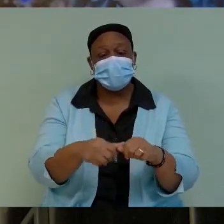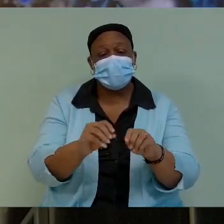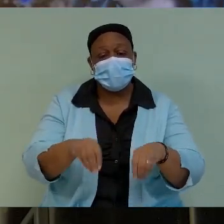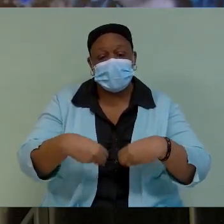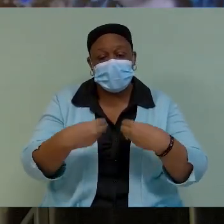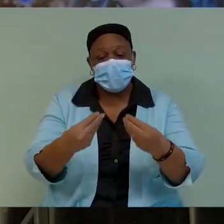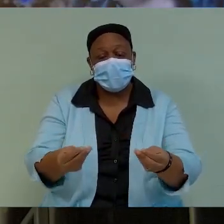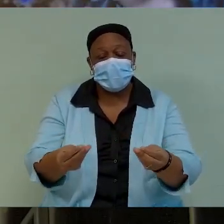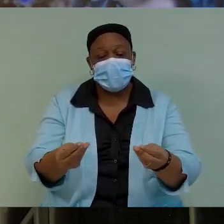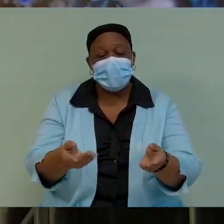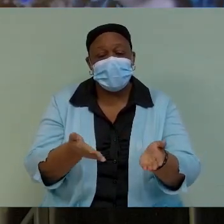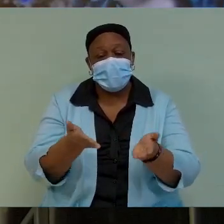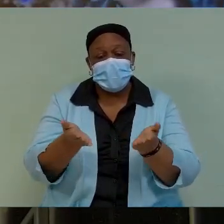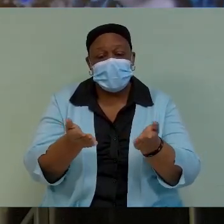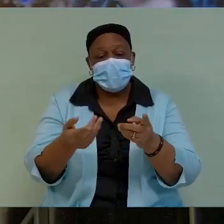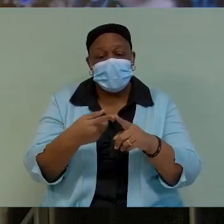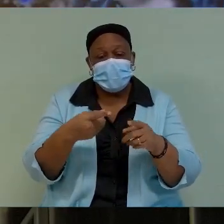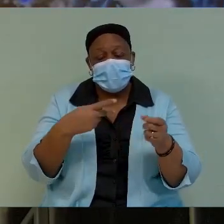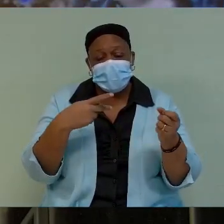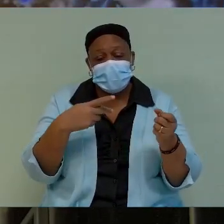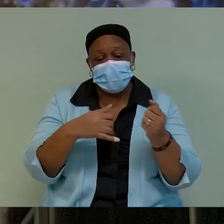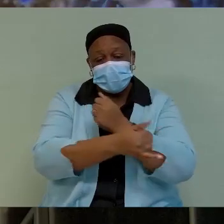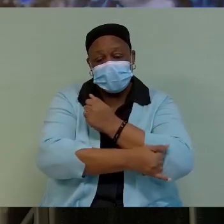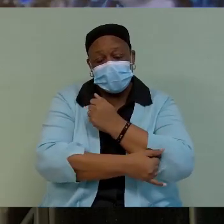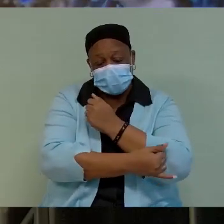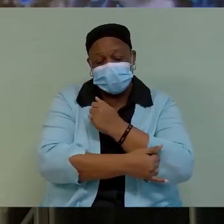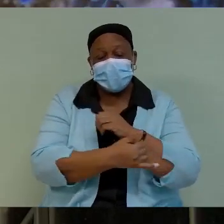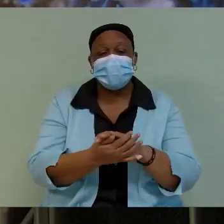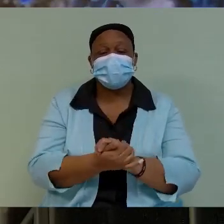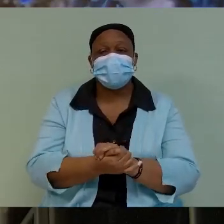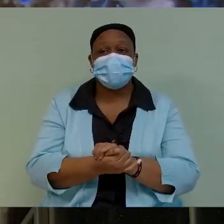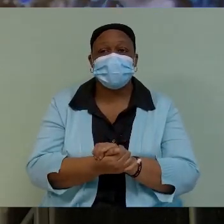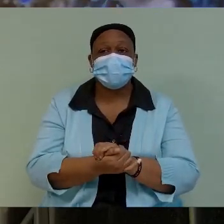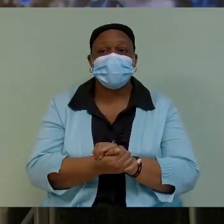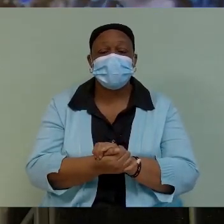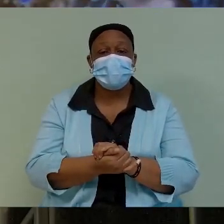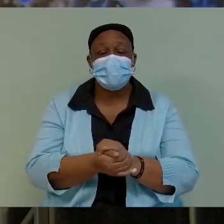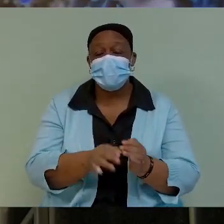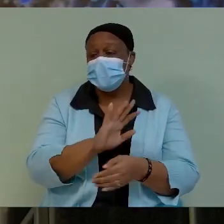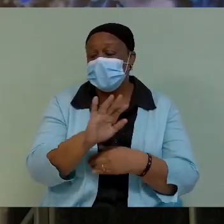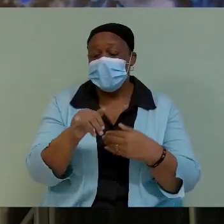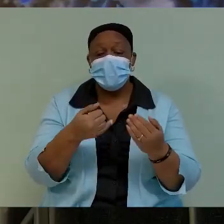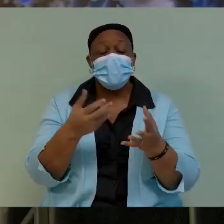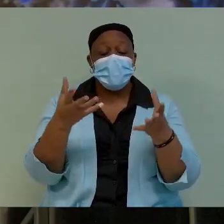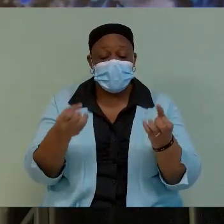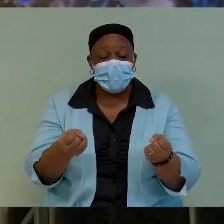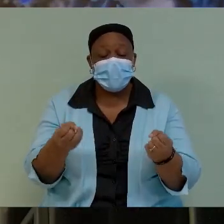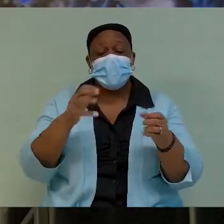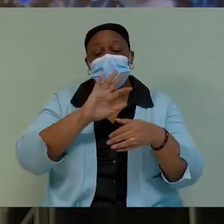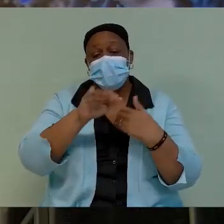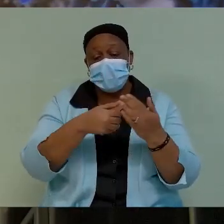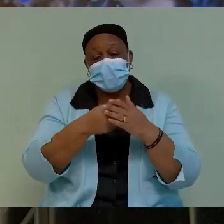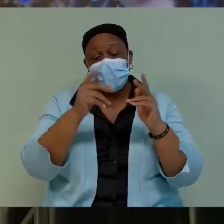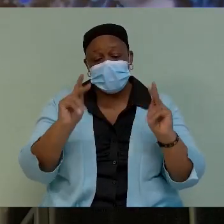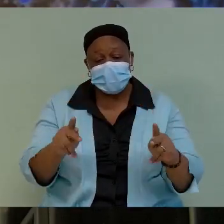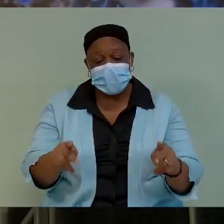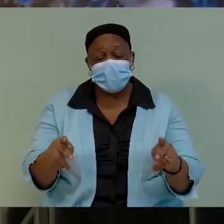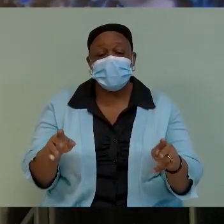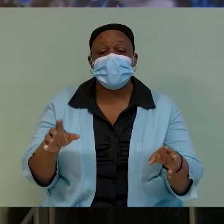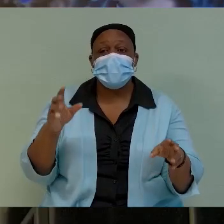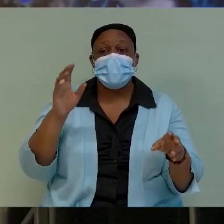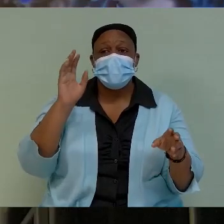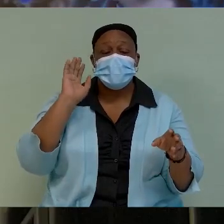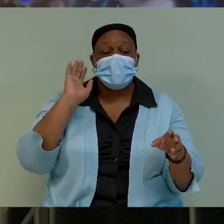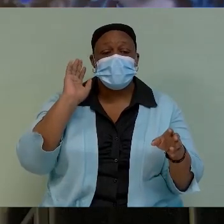able to fight this disease, and we are able to ensure that the people as a whole are healthy and we stay safe. I also have to